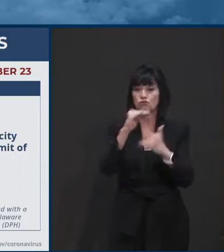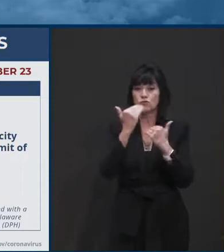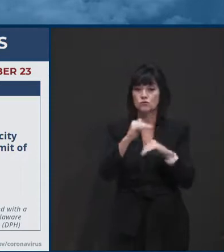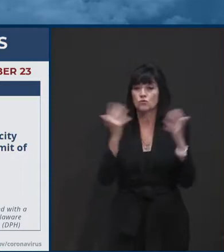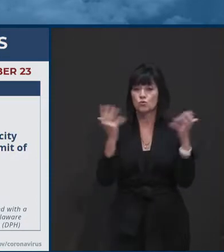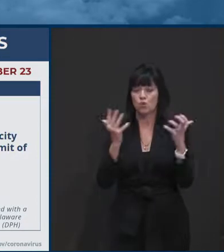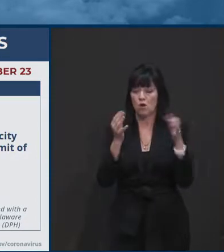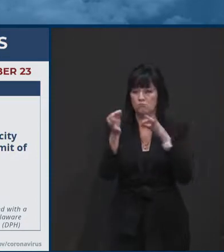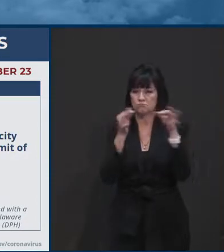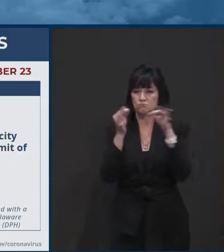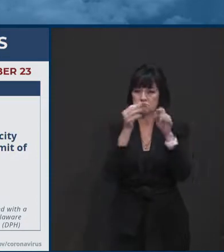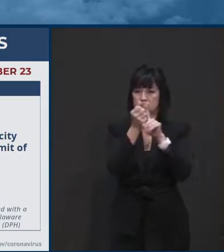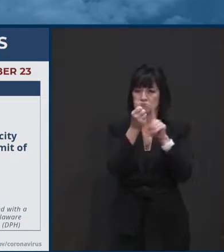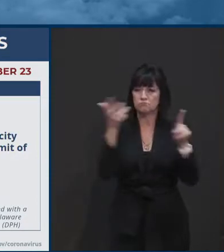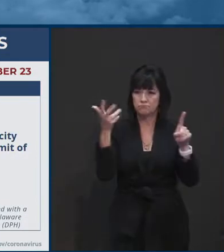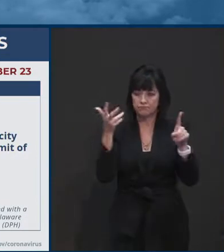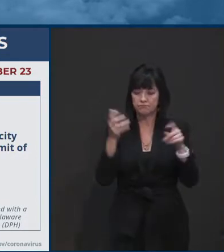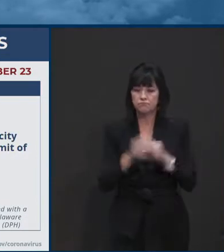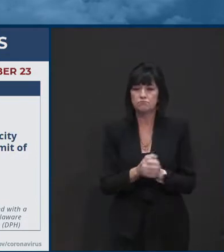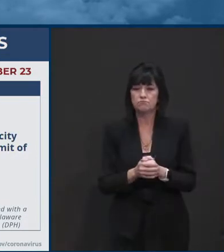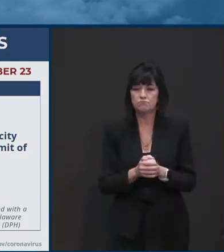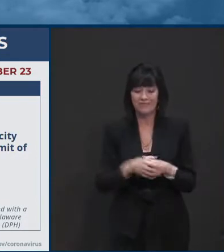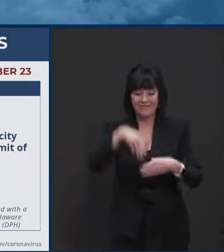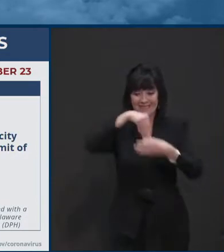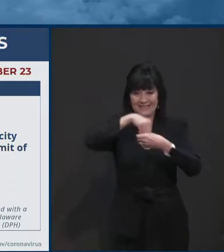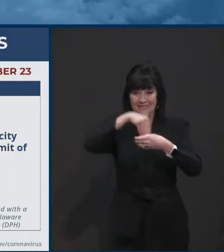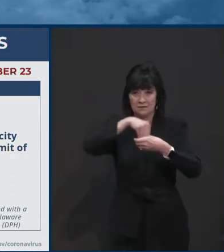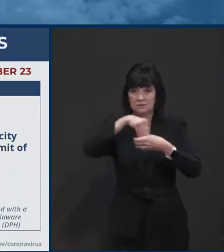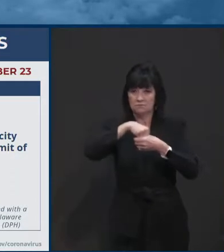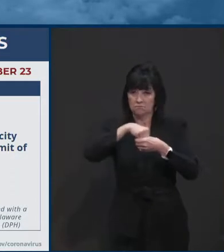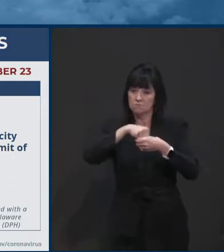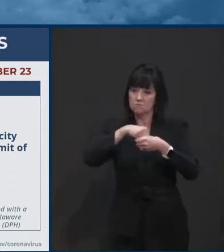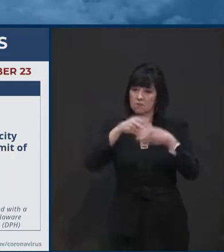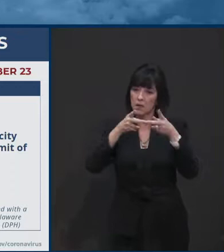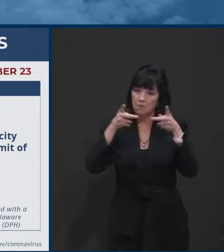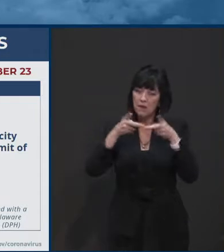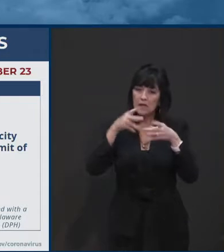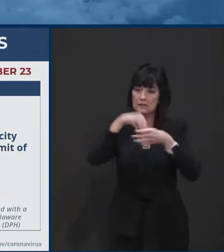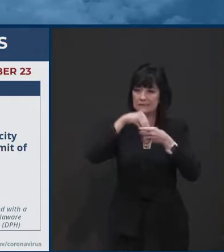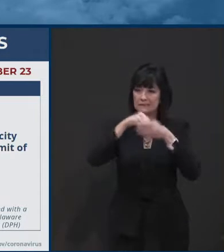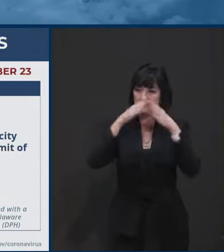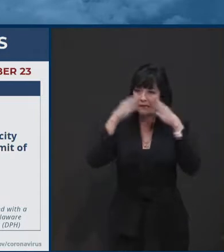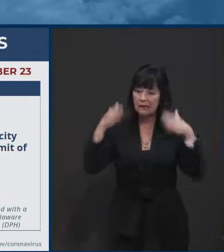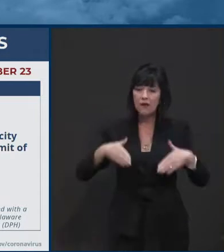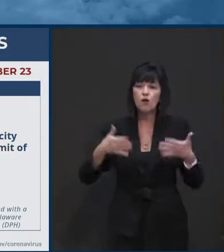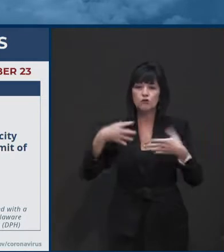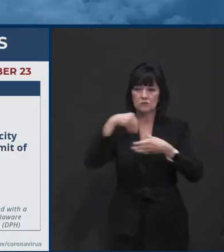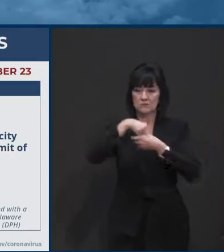gatherings. A lot of this transmission is happening in, frankly,